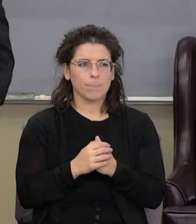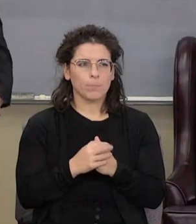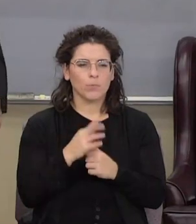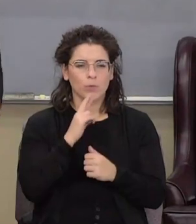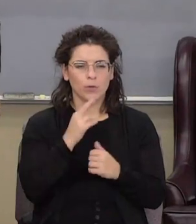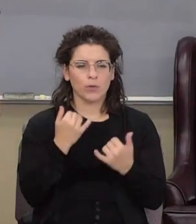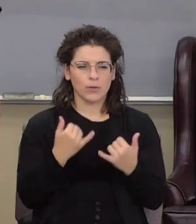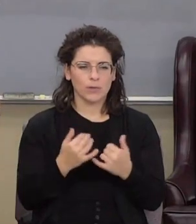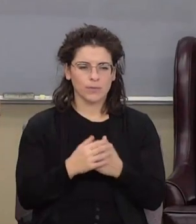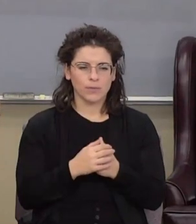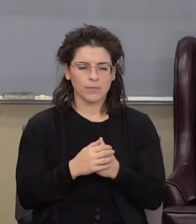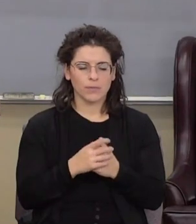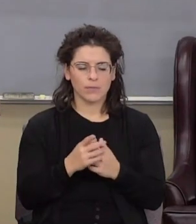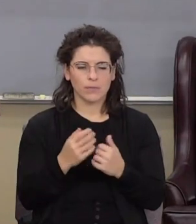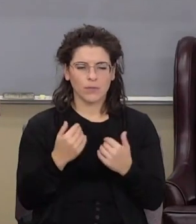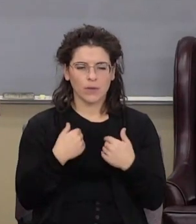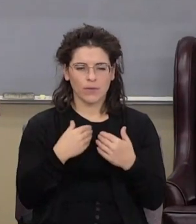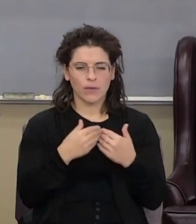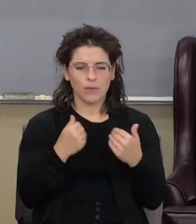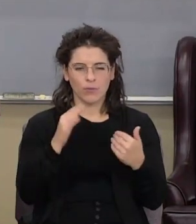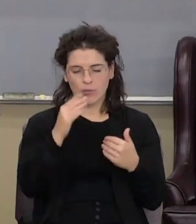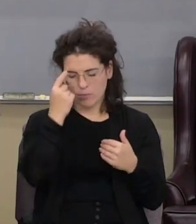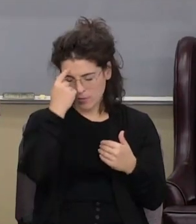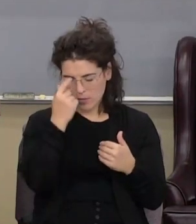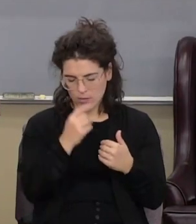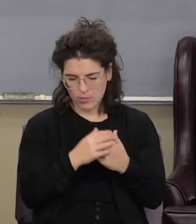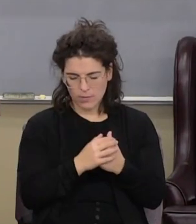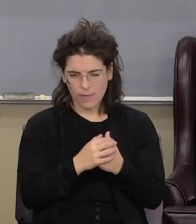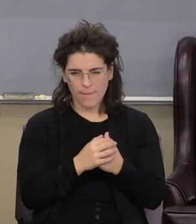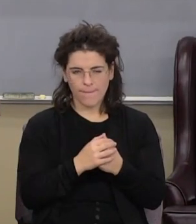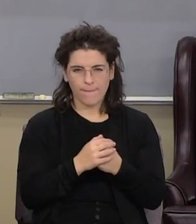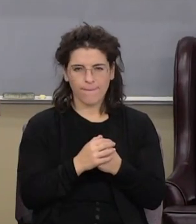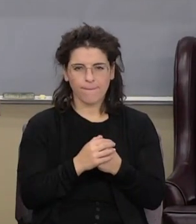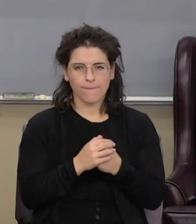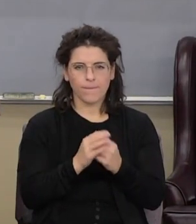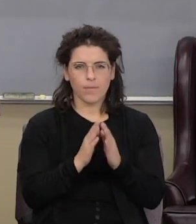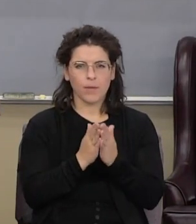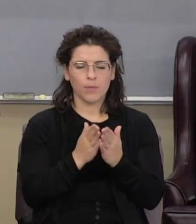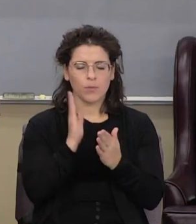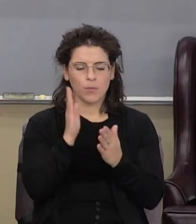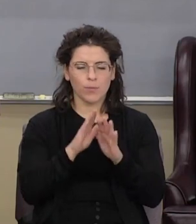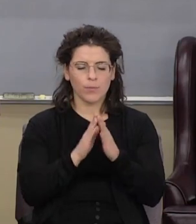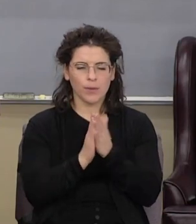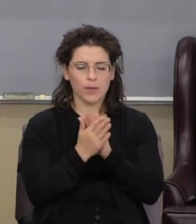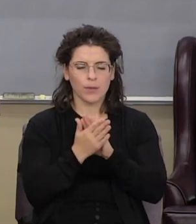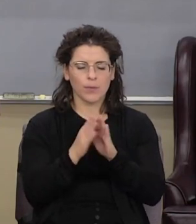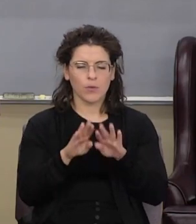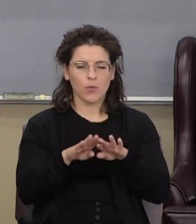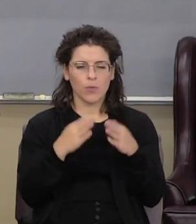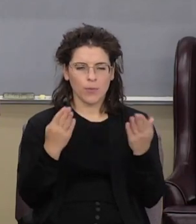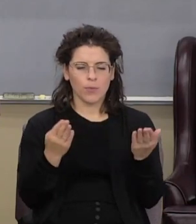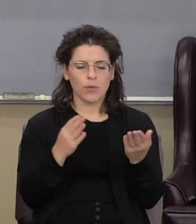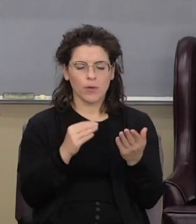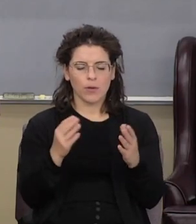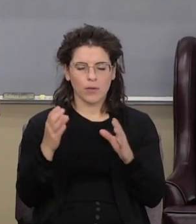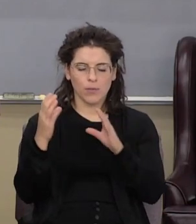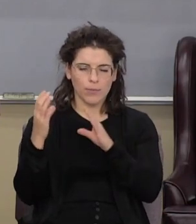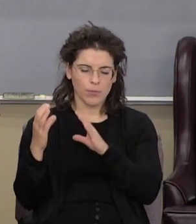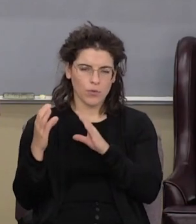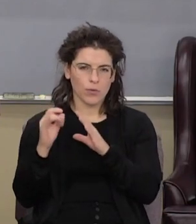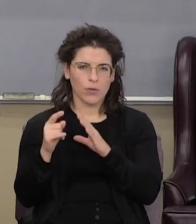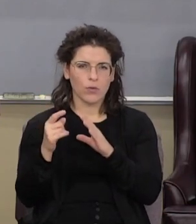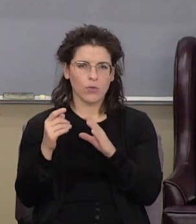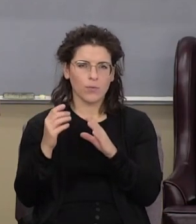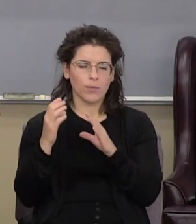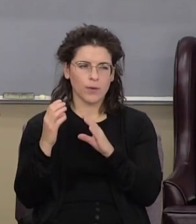today you get that separated in your mind and that book will become an open book to you and the burden that